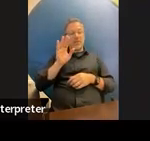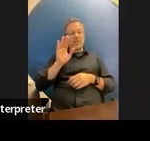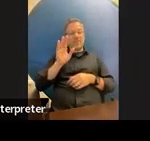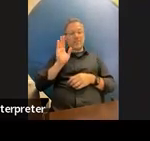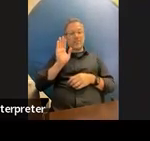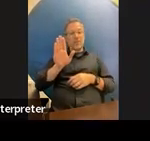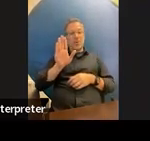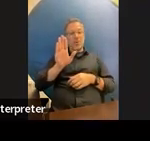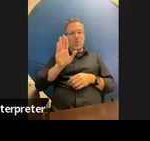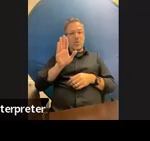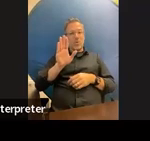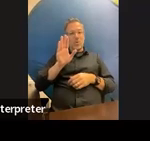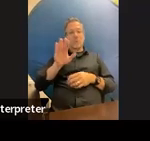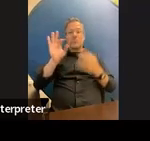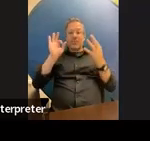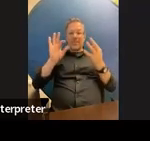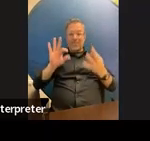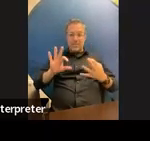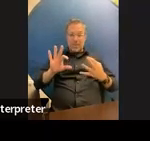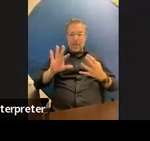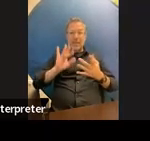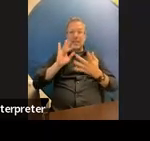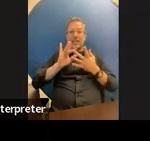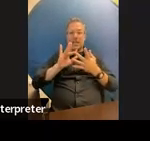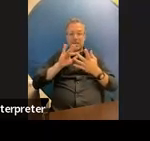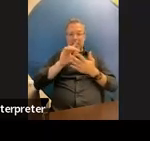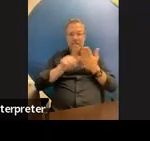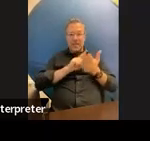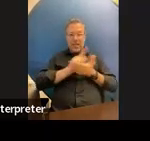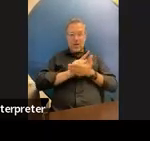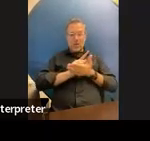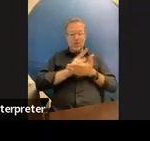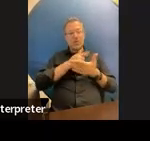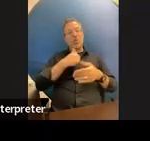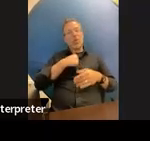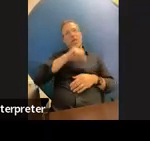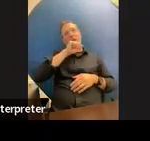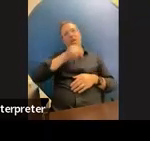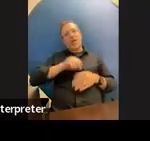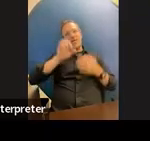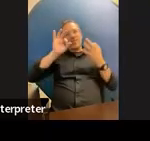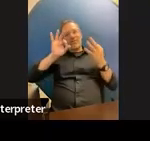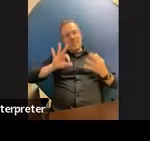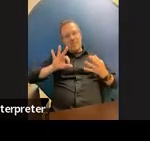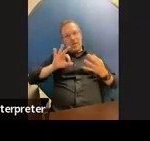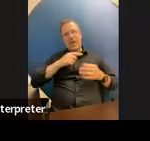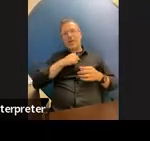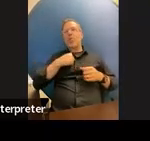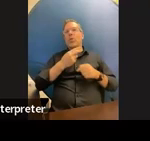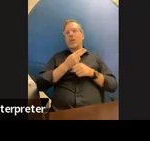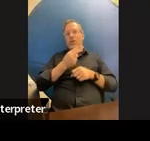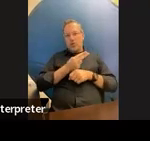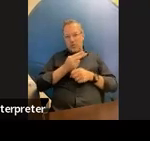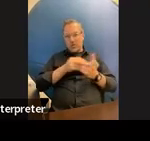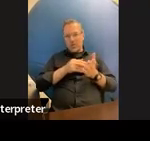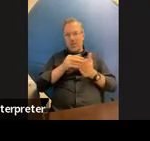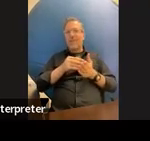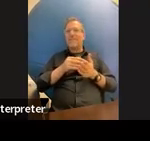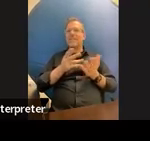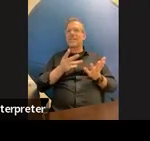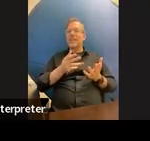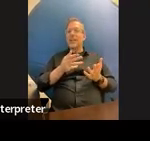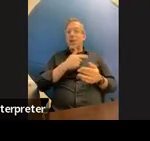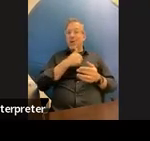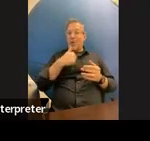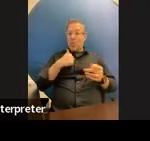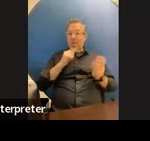um feedback and contact hour we love feedback we use it we have changed our pd based